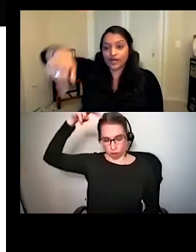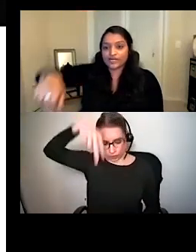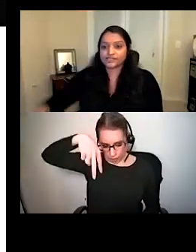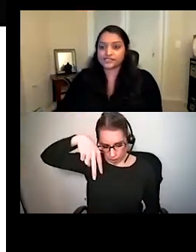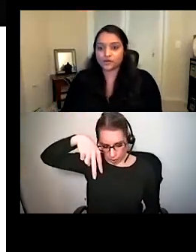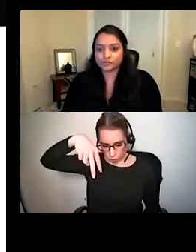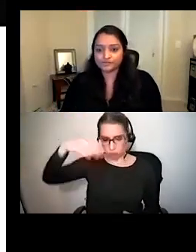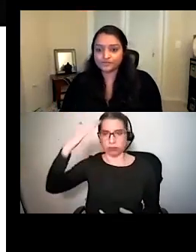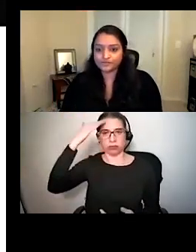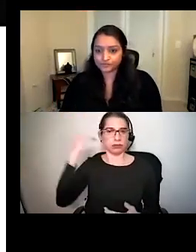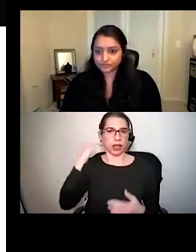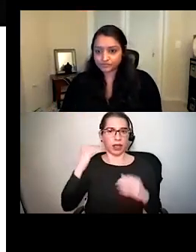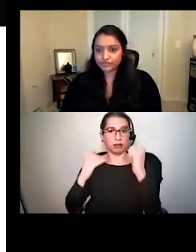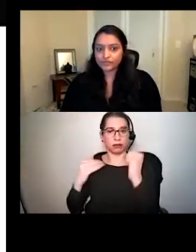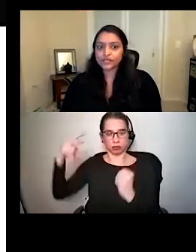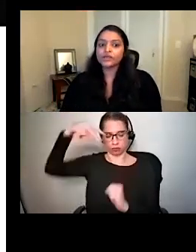of the brain and stuff.